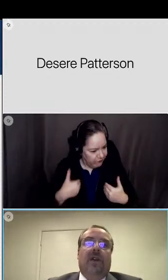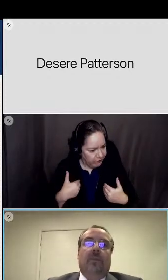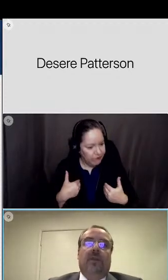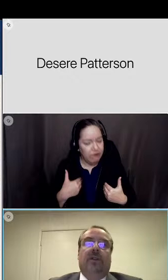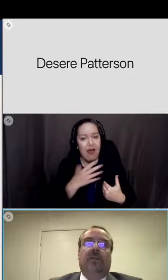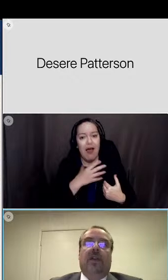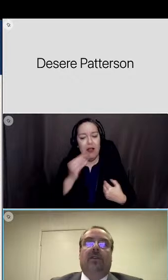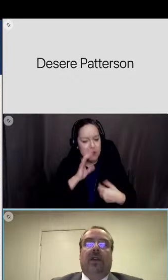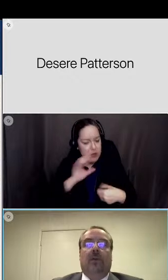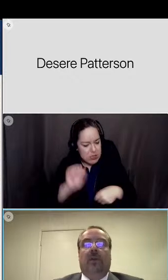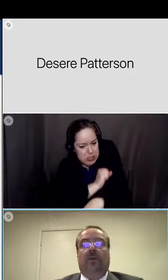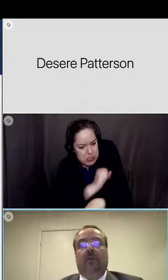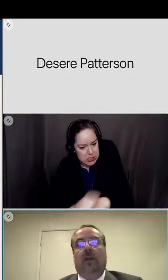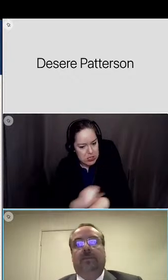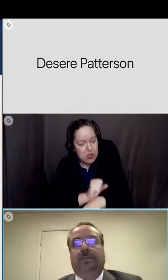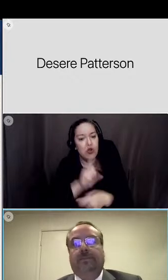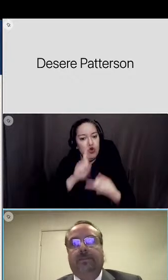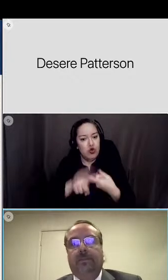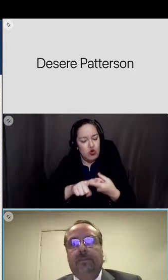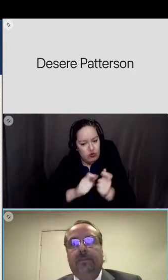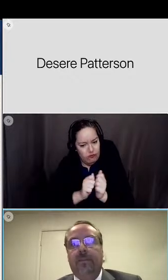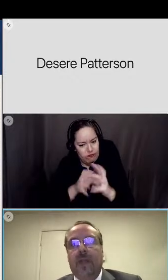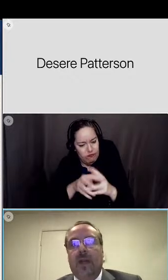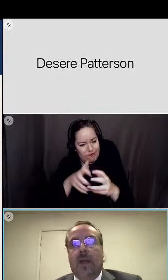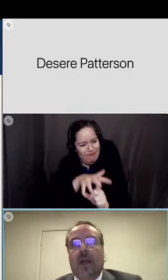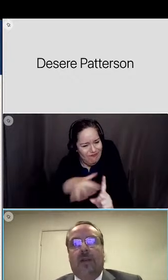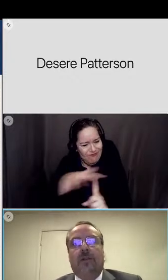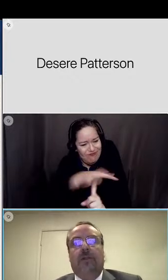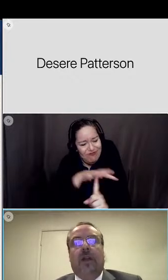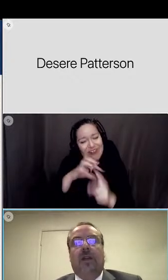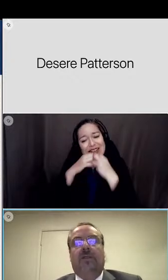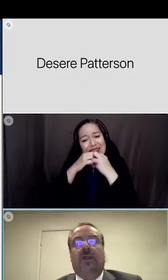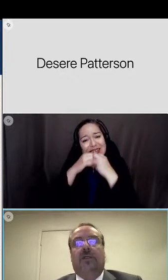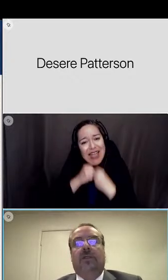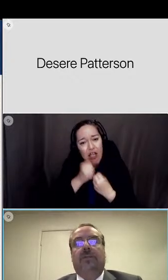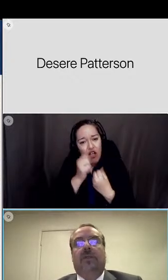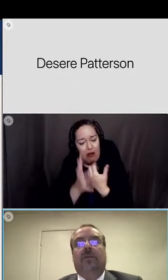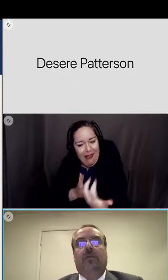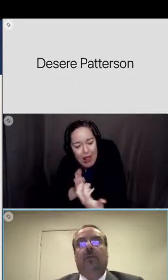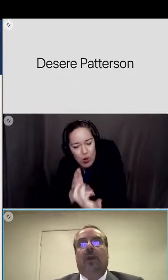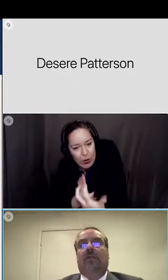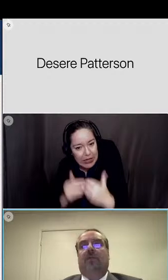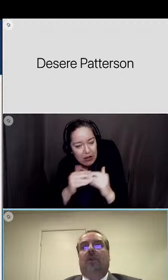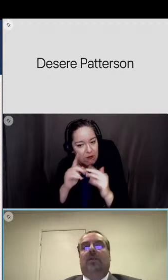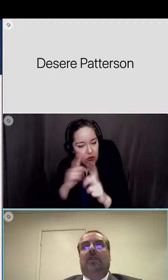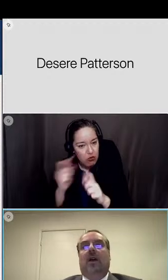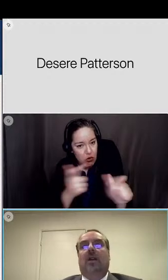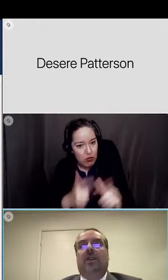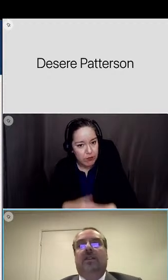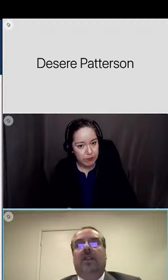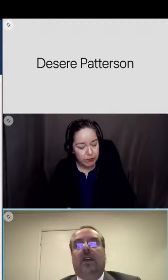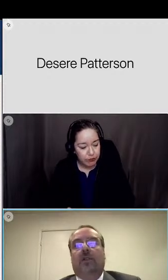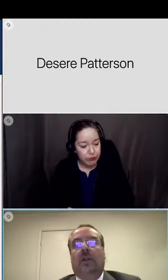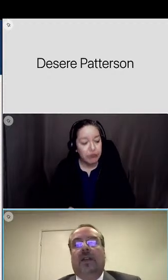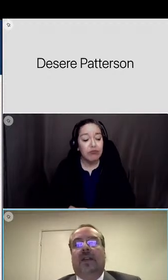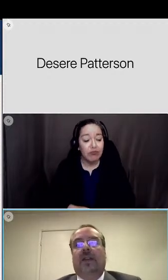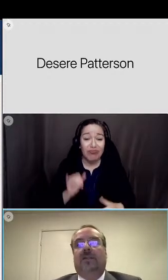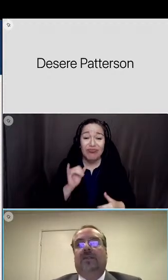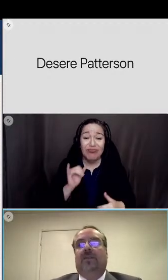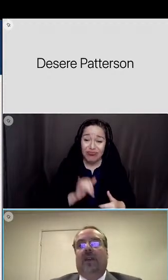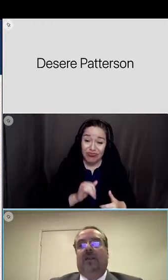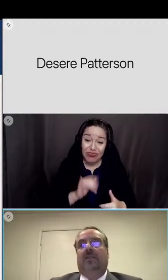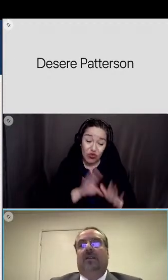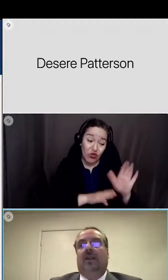create environments of care and equity for all after creating the vision the group next focused on the contextual